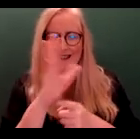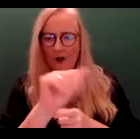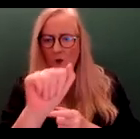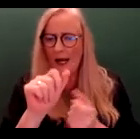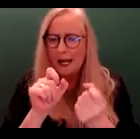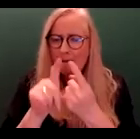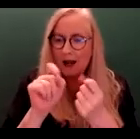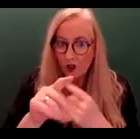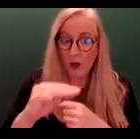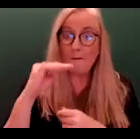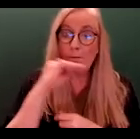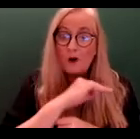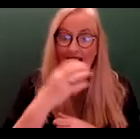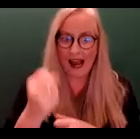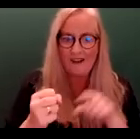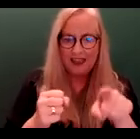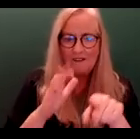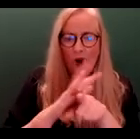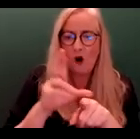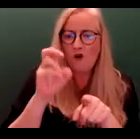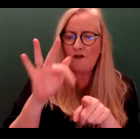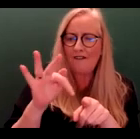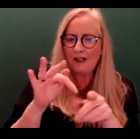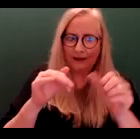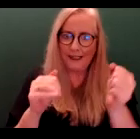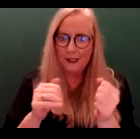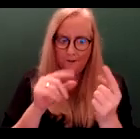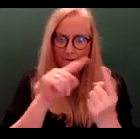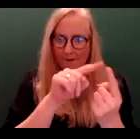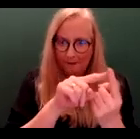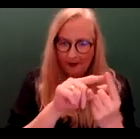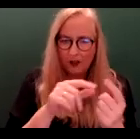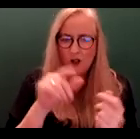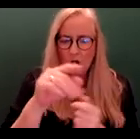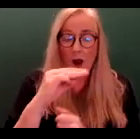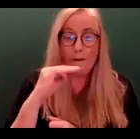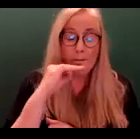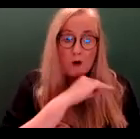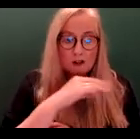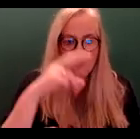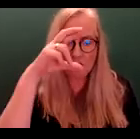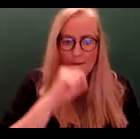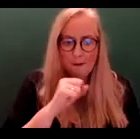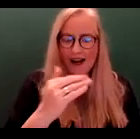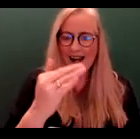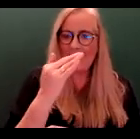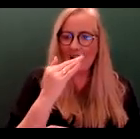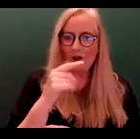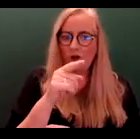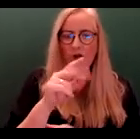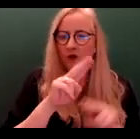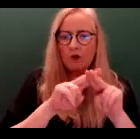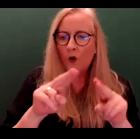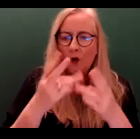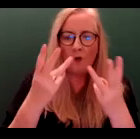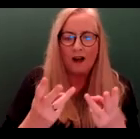important to have that then for reference purposes. It's also important to remember that if you do not wish to use